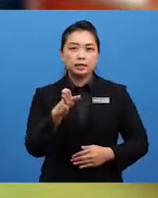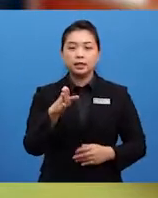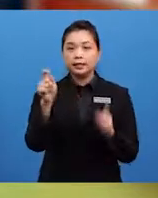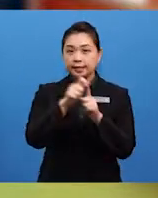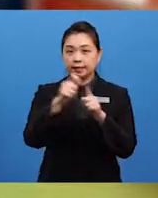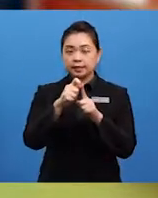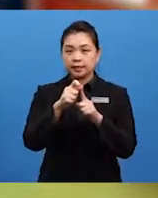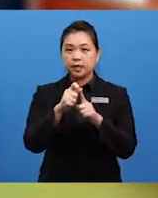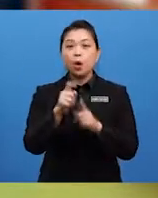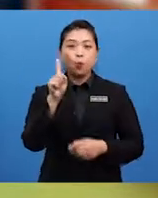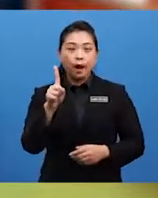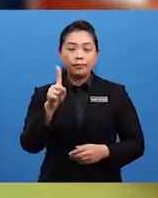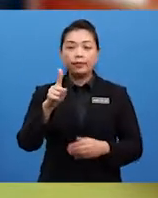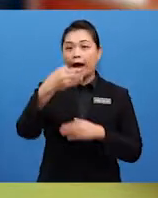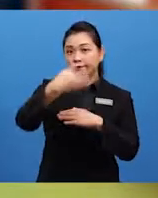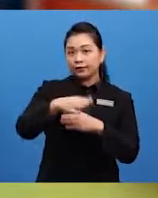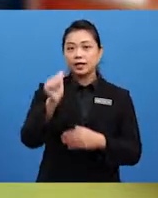one after another.